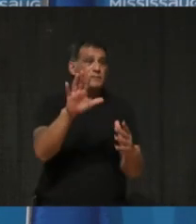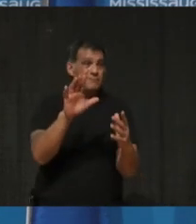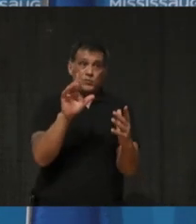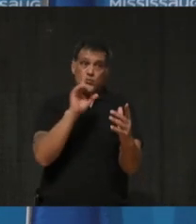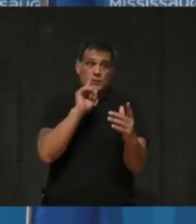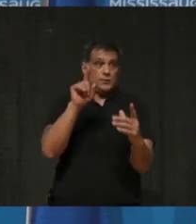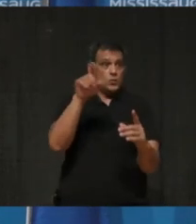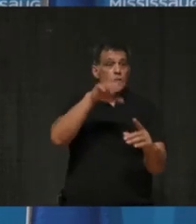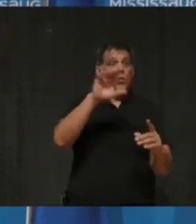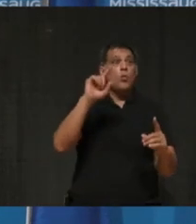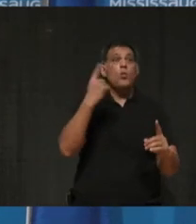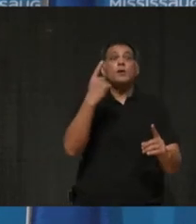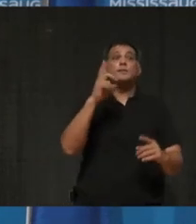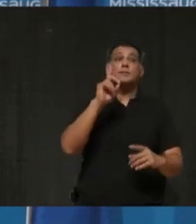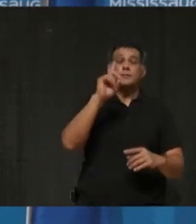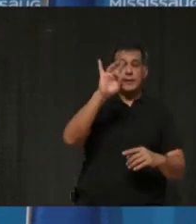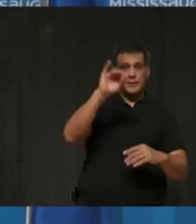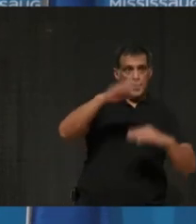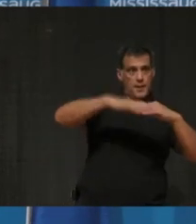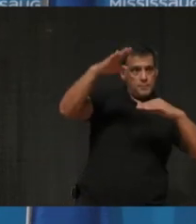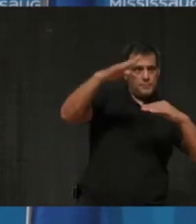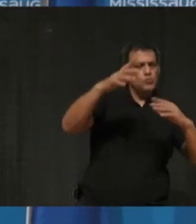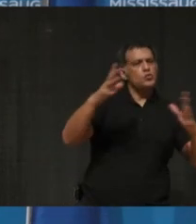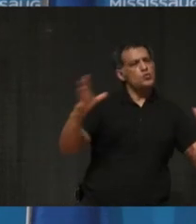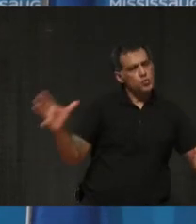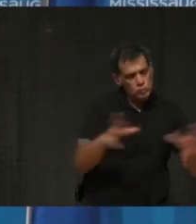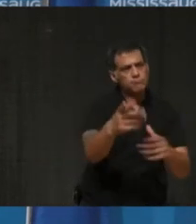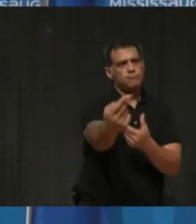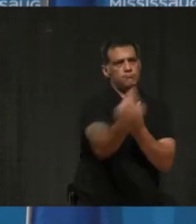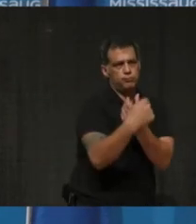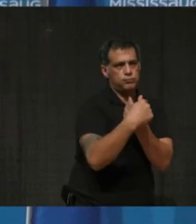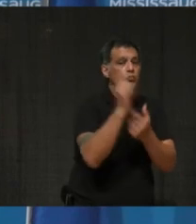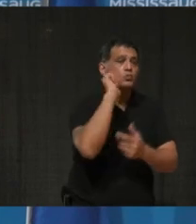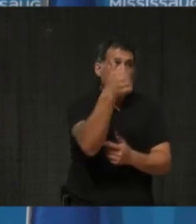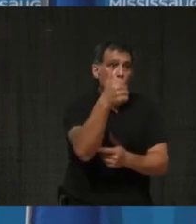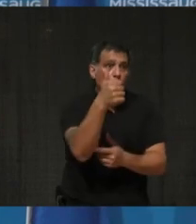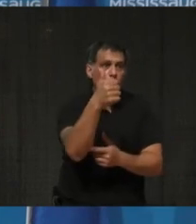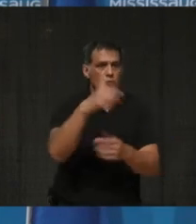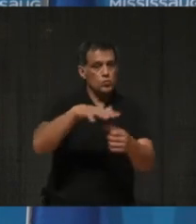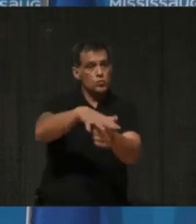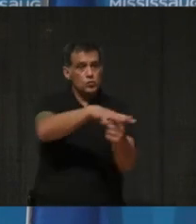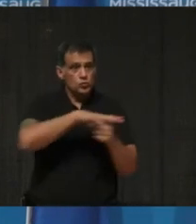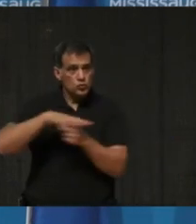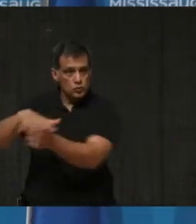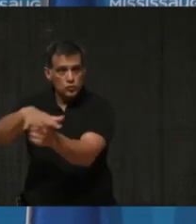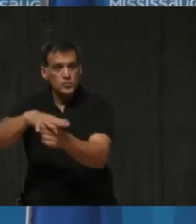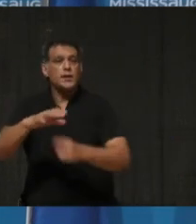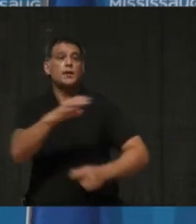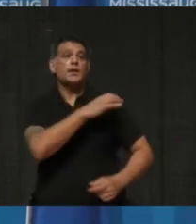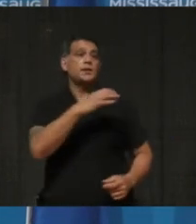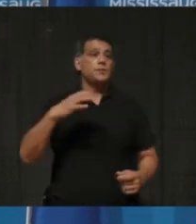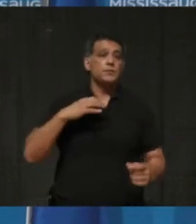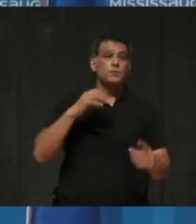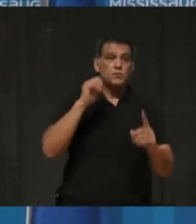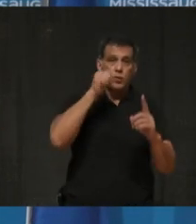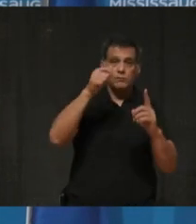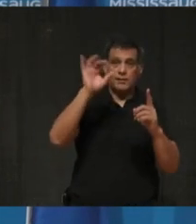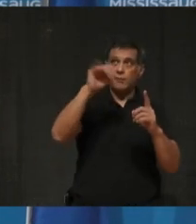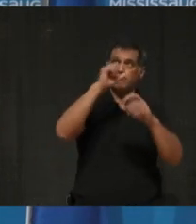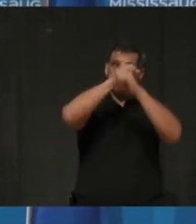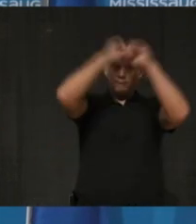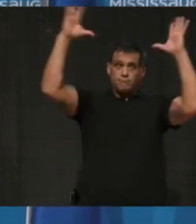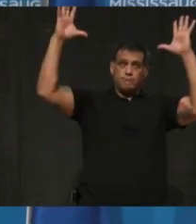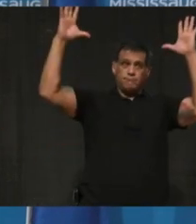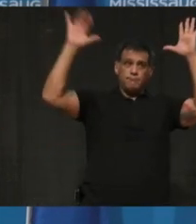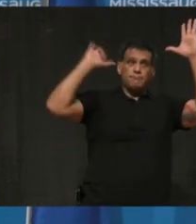over 80 plus at this point in time, I encourage you to join us for our presentation at Regional Council tomorrow in order to see the full picture of the various